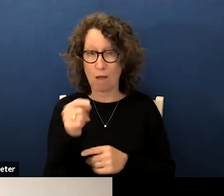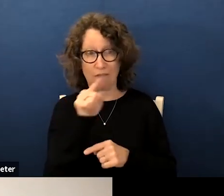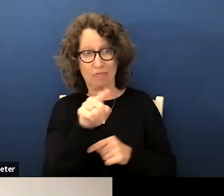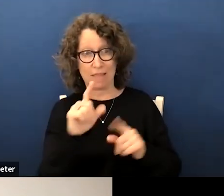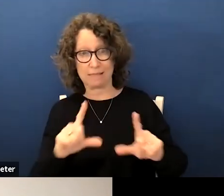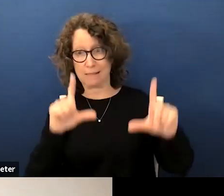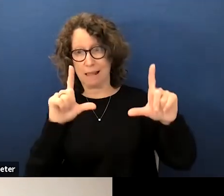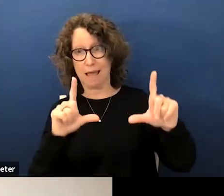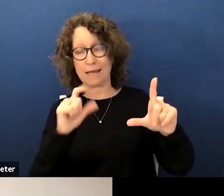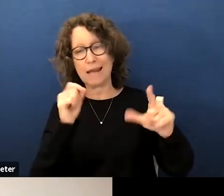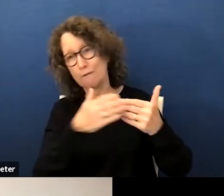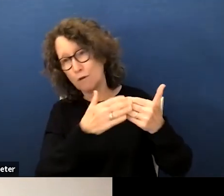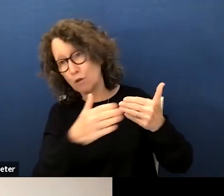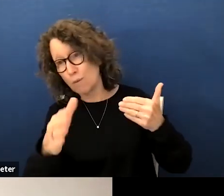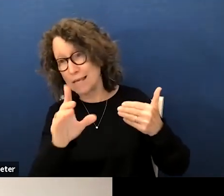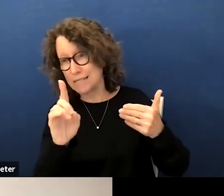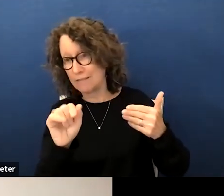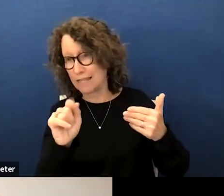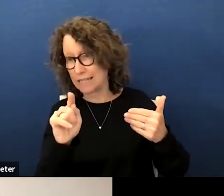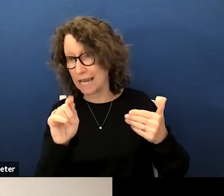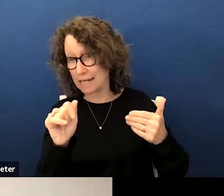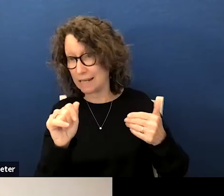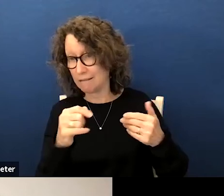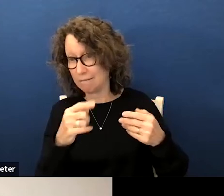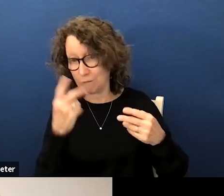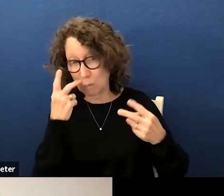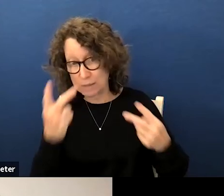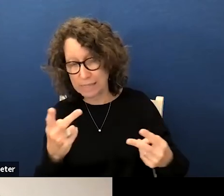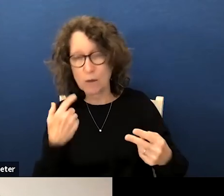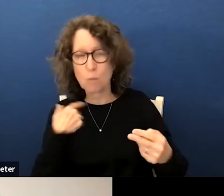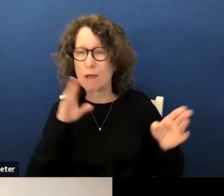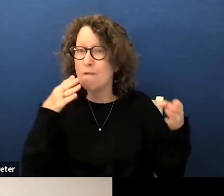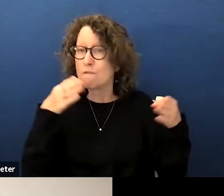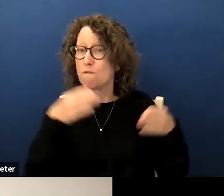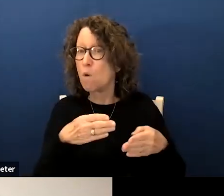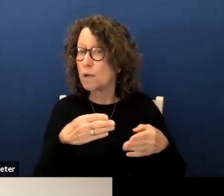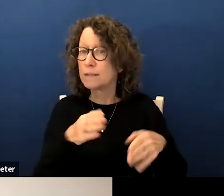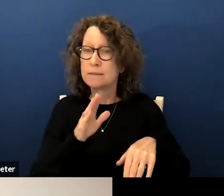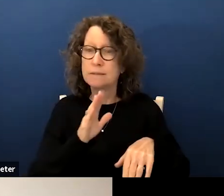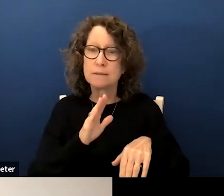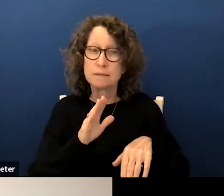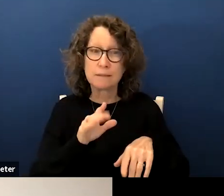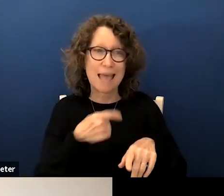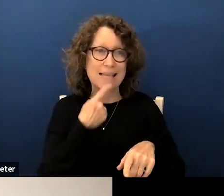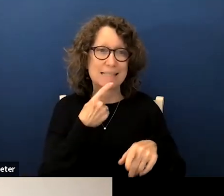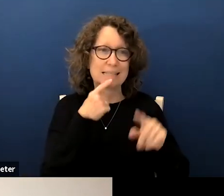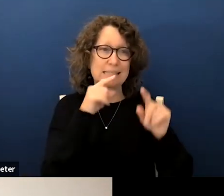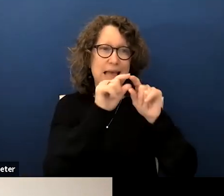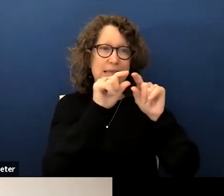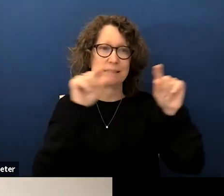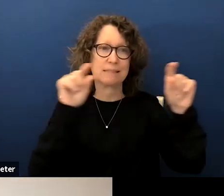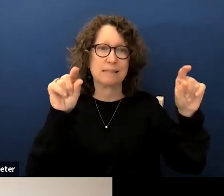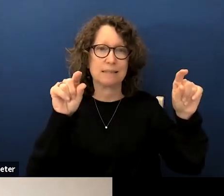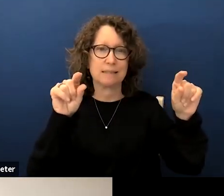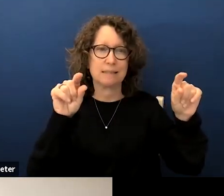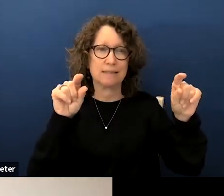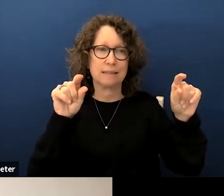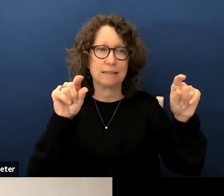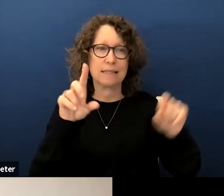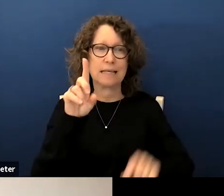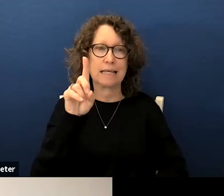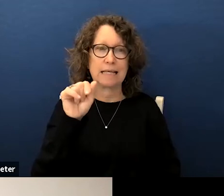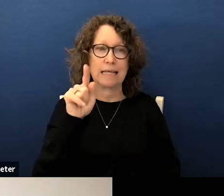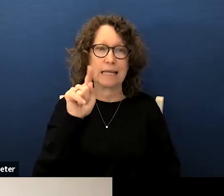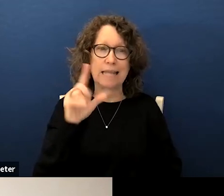and for the rest of the data slides you will see we are focused on as it says up on the top data